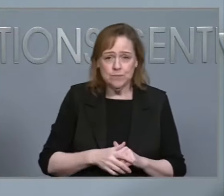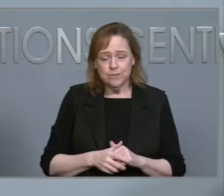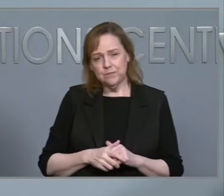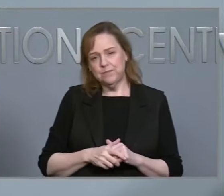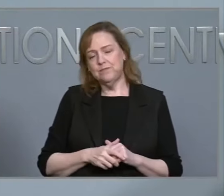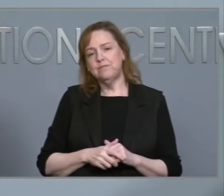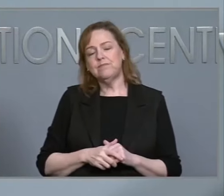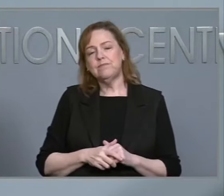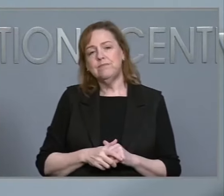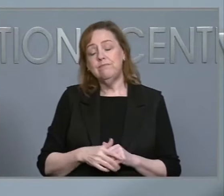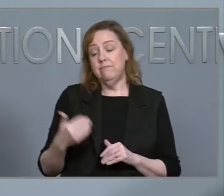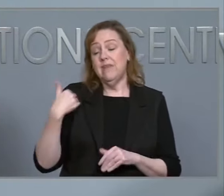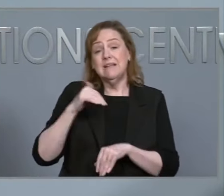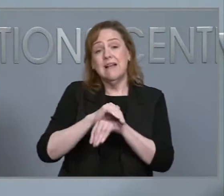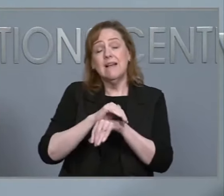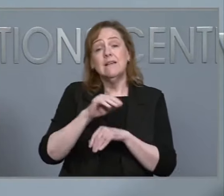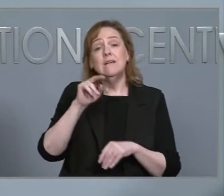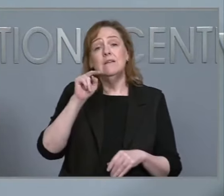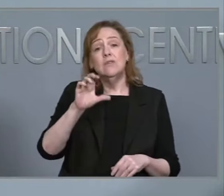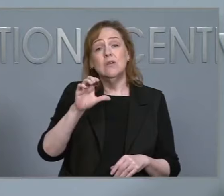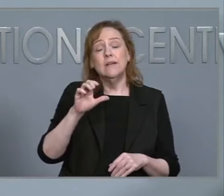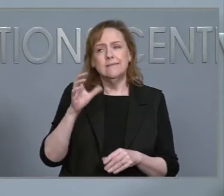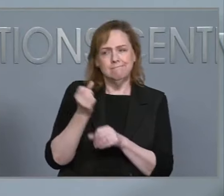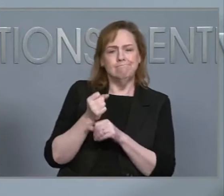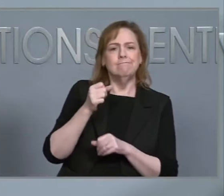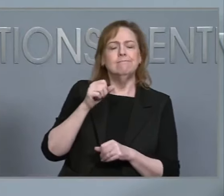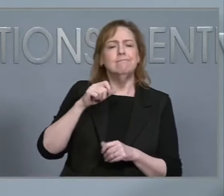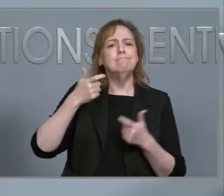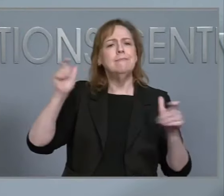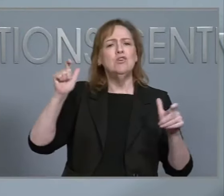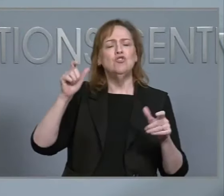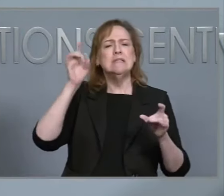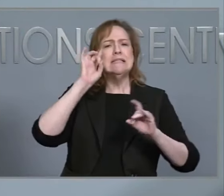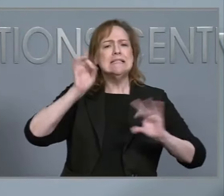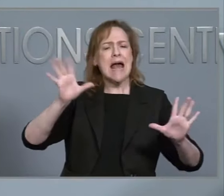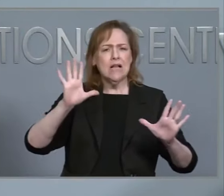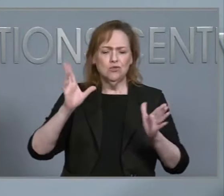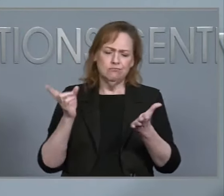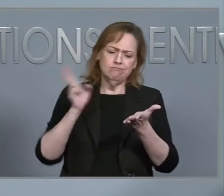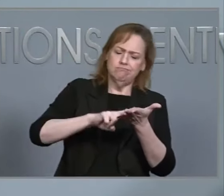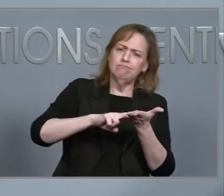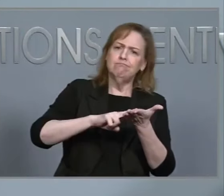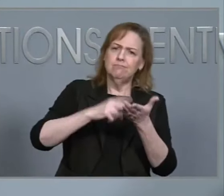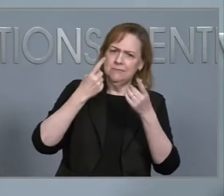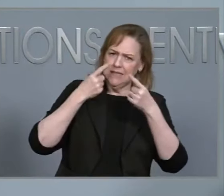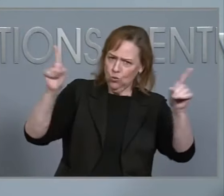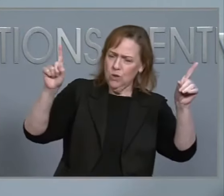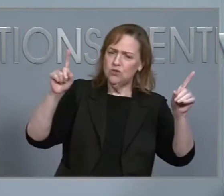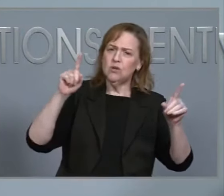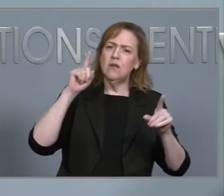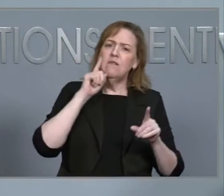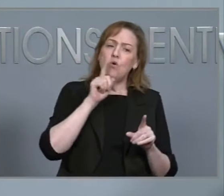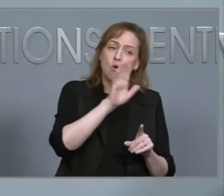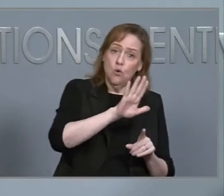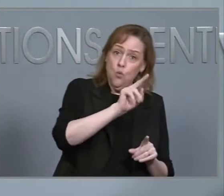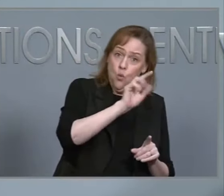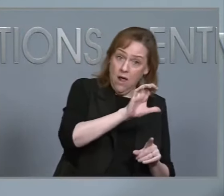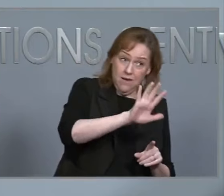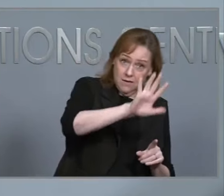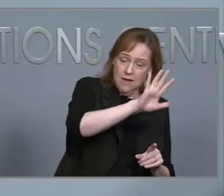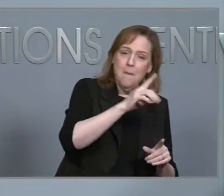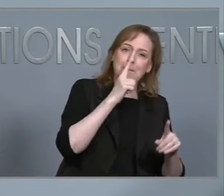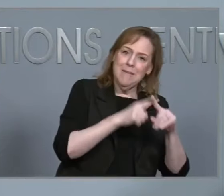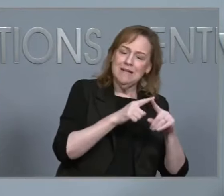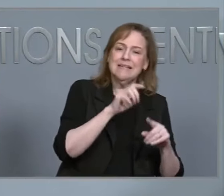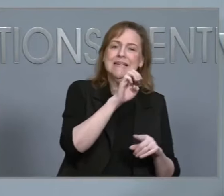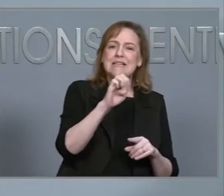major disaster declaration for the 25 counties and the Eastern Band of Cherokee Indians that provides critical recovery resources, including